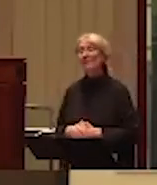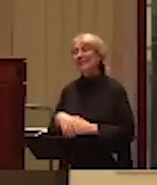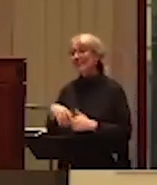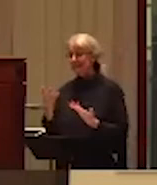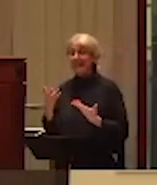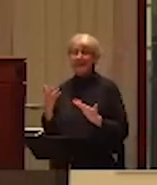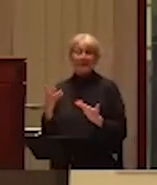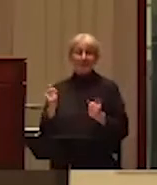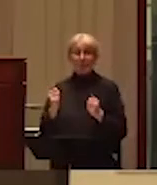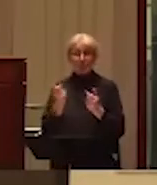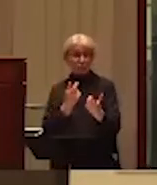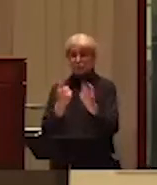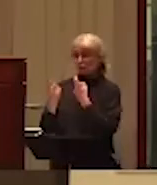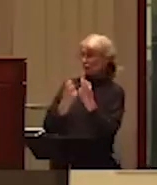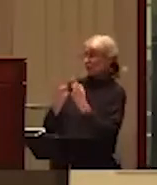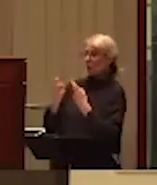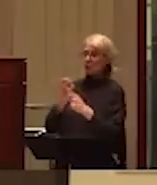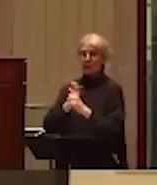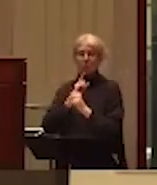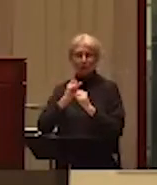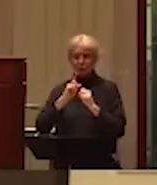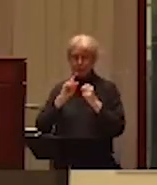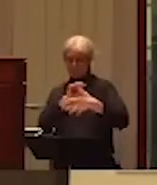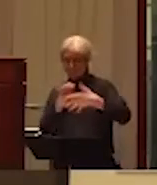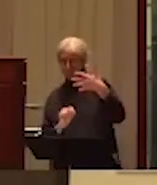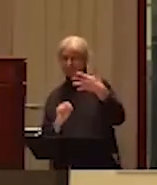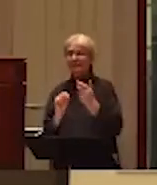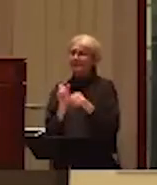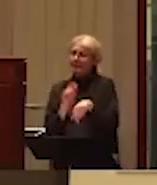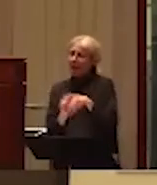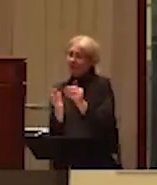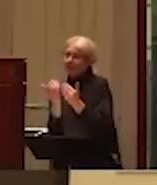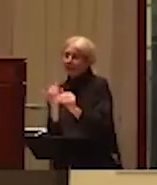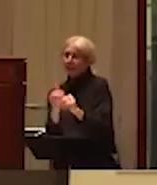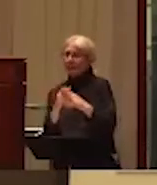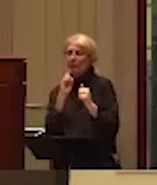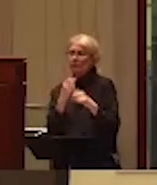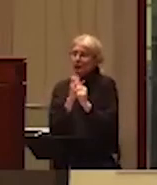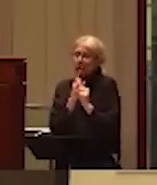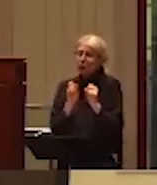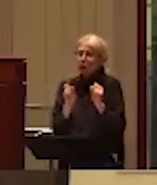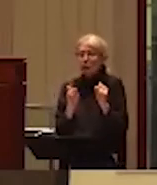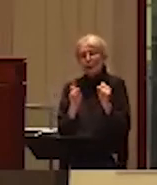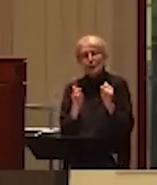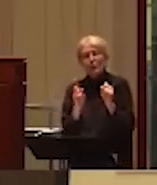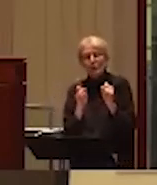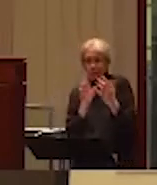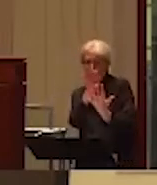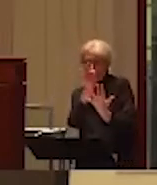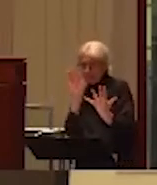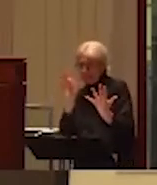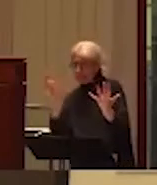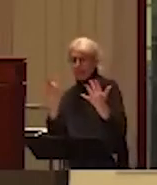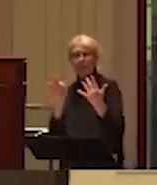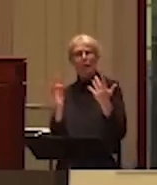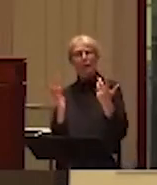ensure that the questions that we're able to ask in the limited time that we have available cover a diversity of topics and